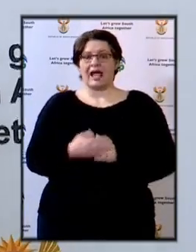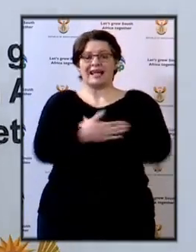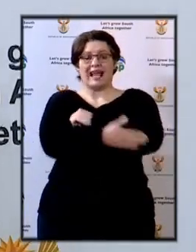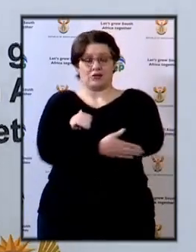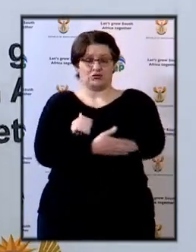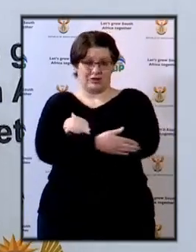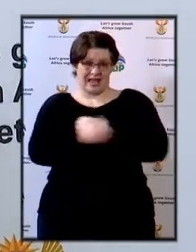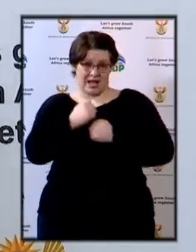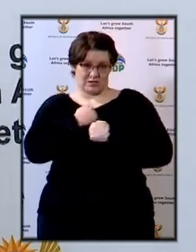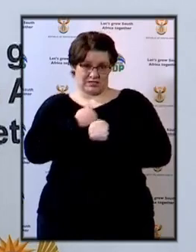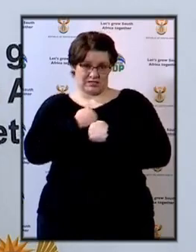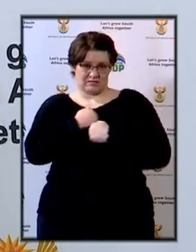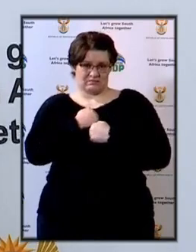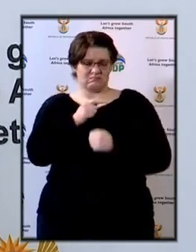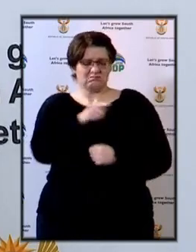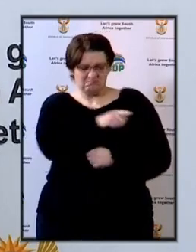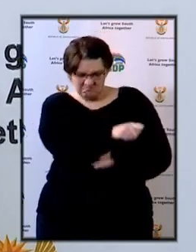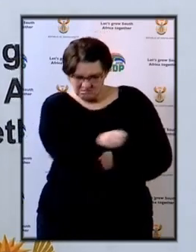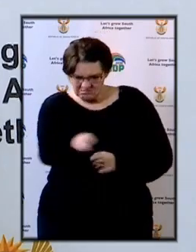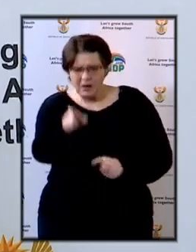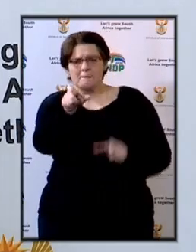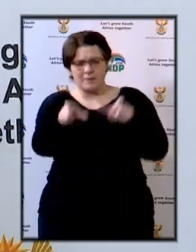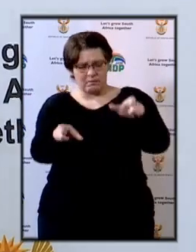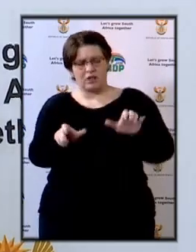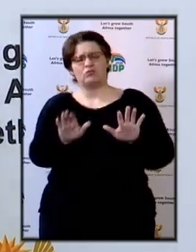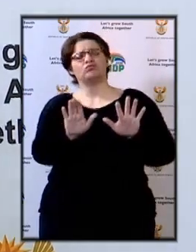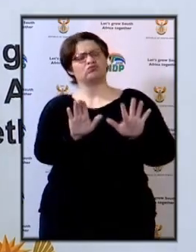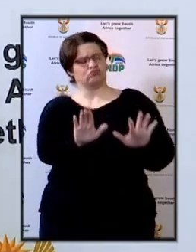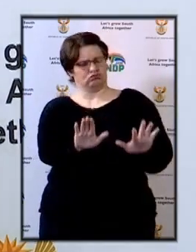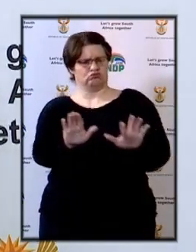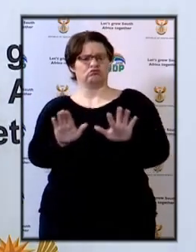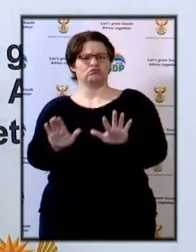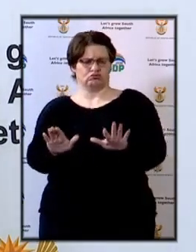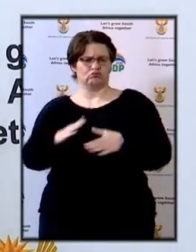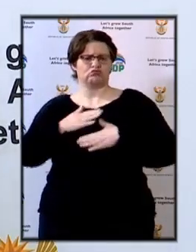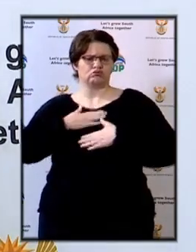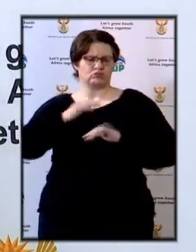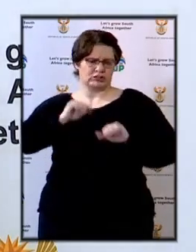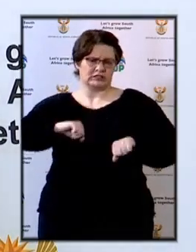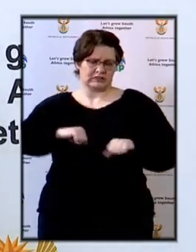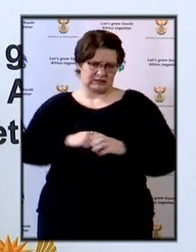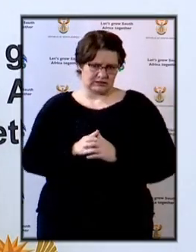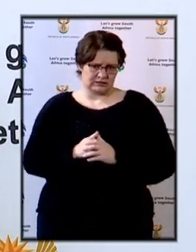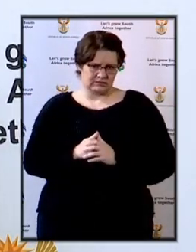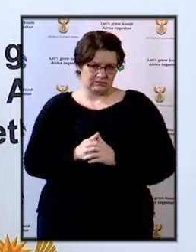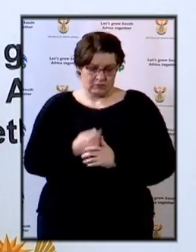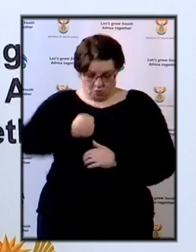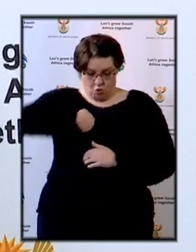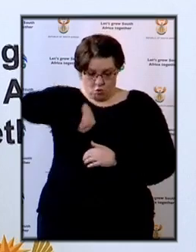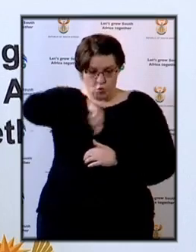may rest assured that we will certainly